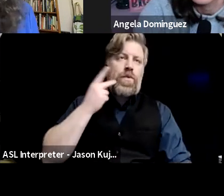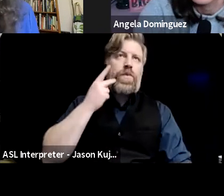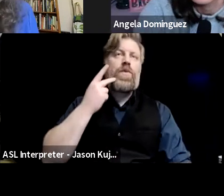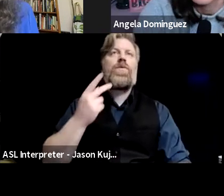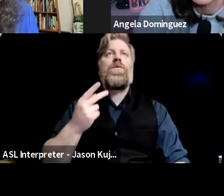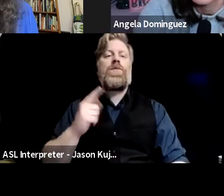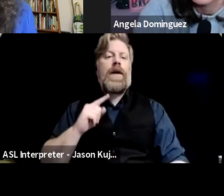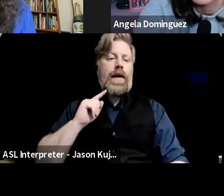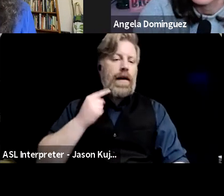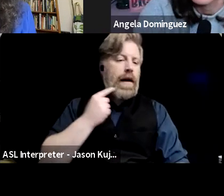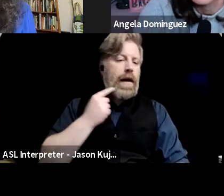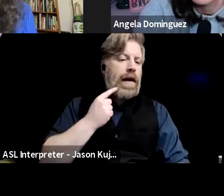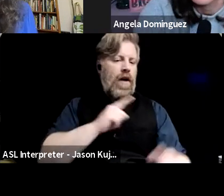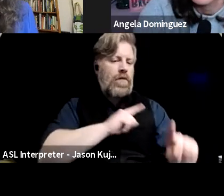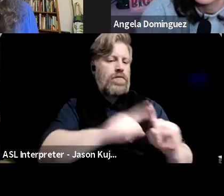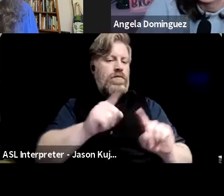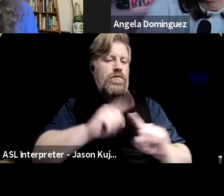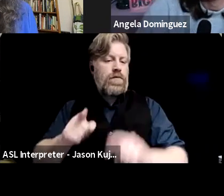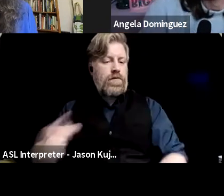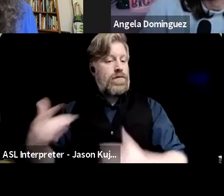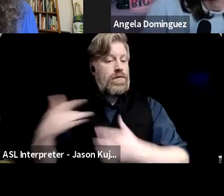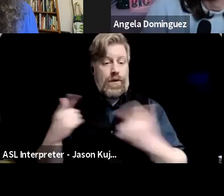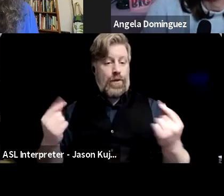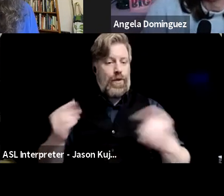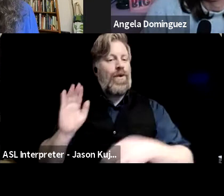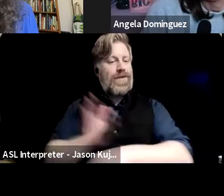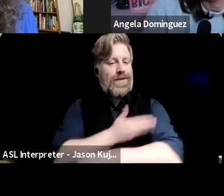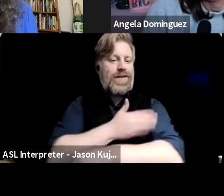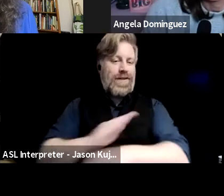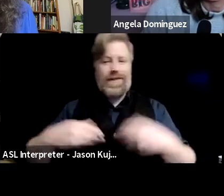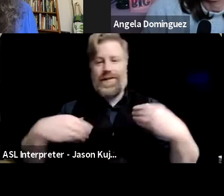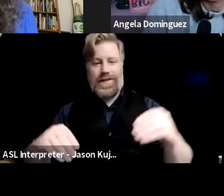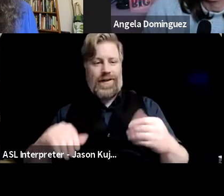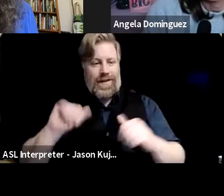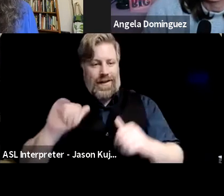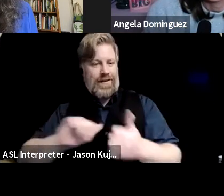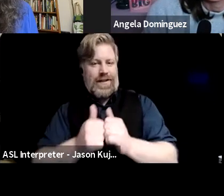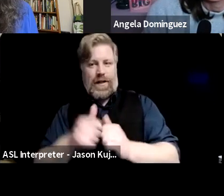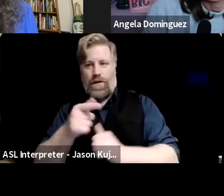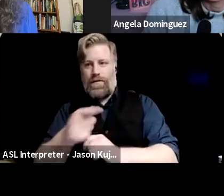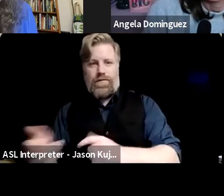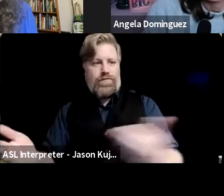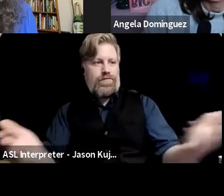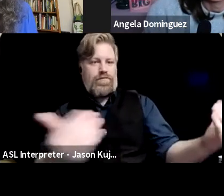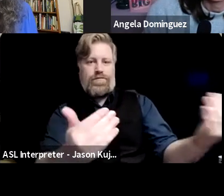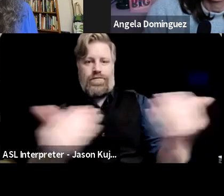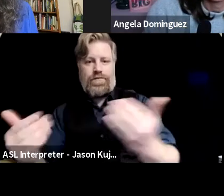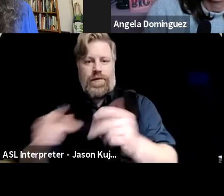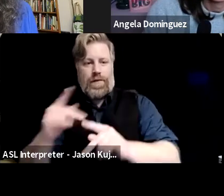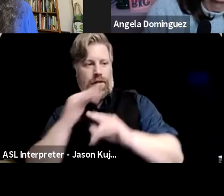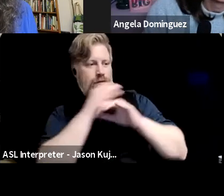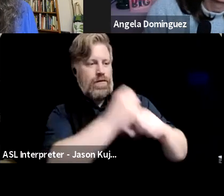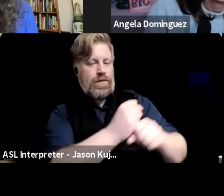candy or anything, they sing about it and they sing to invite you to come and buy. Um, but this was made illegal